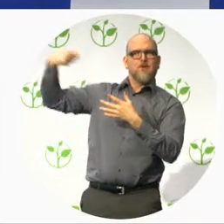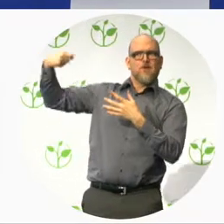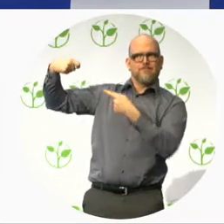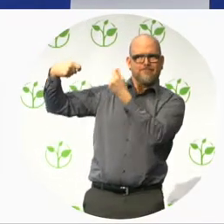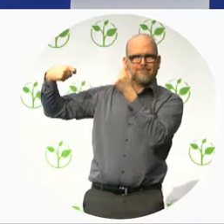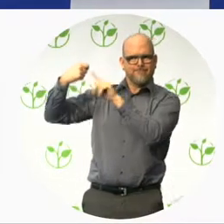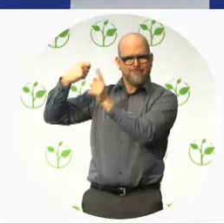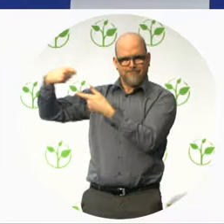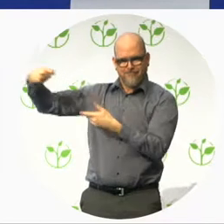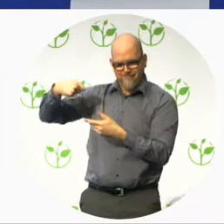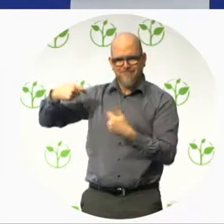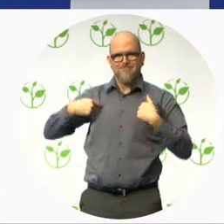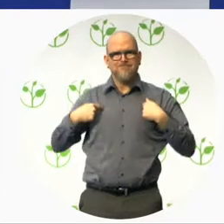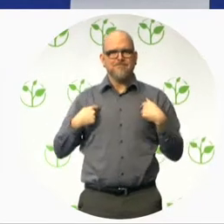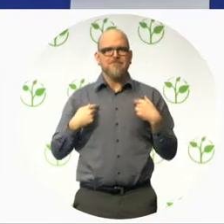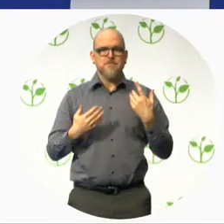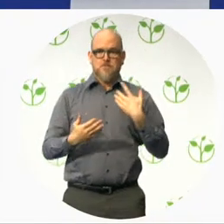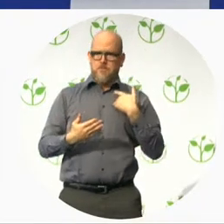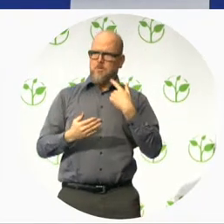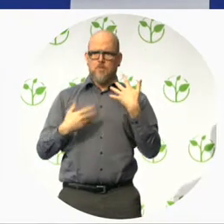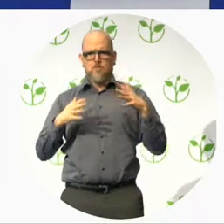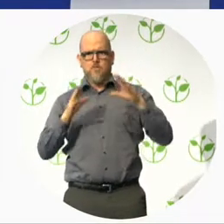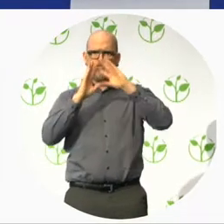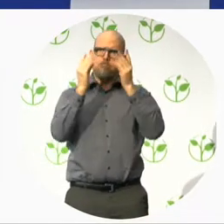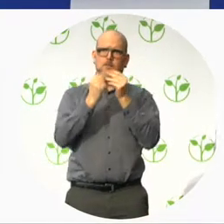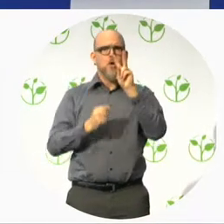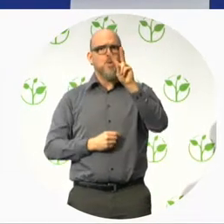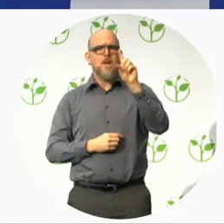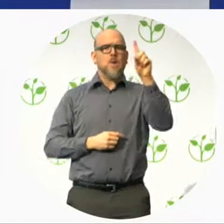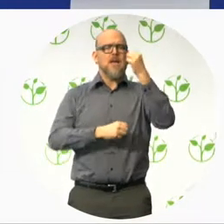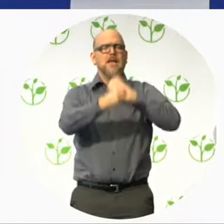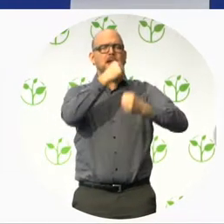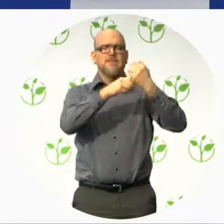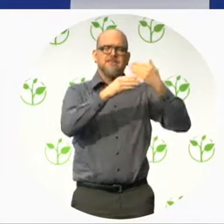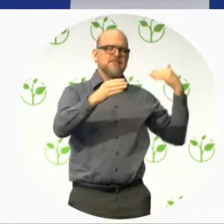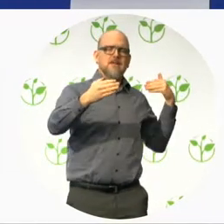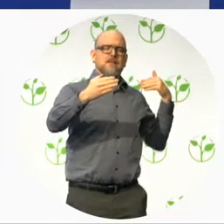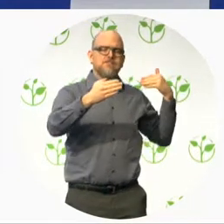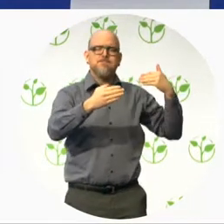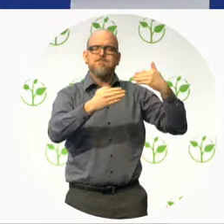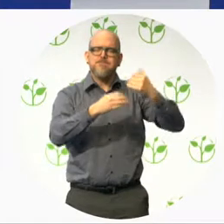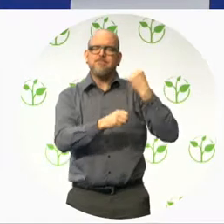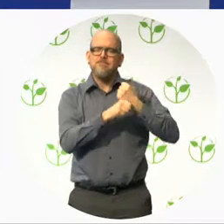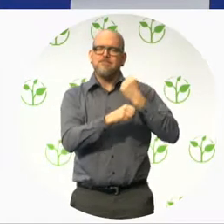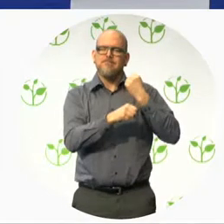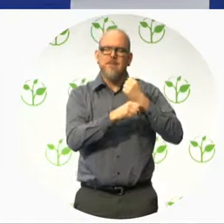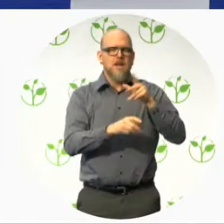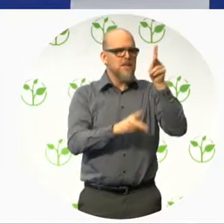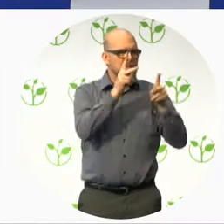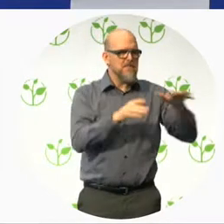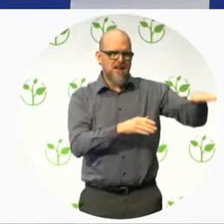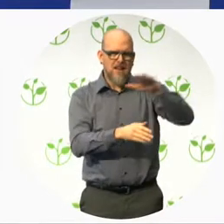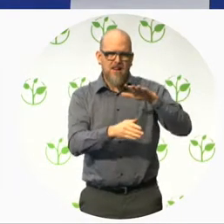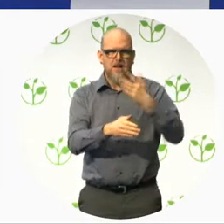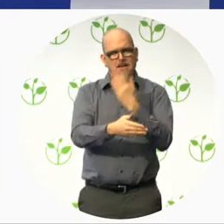21 years of work in the field of the rights of people with disabilities. We, the founders,